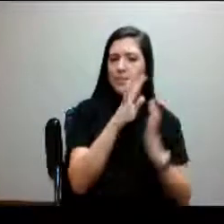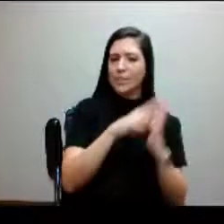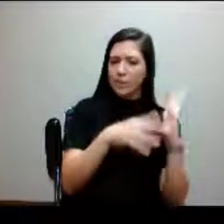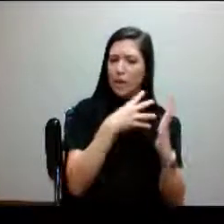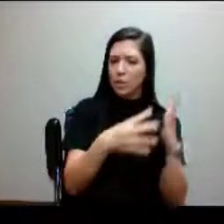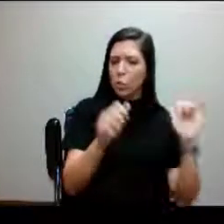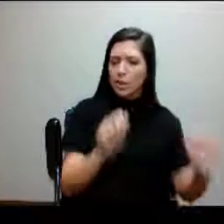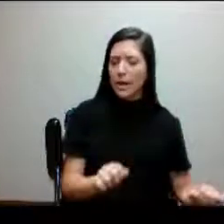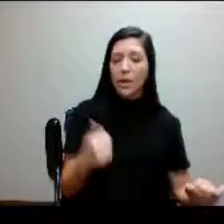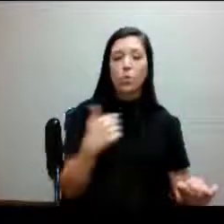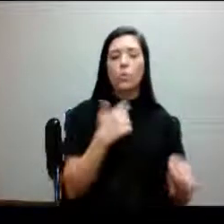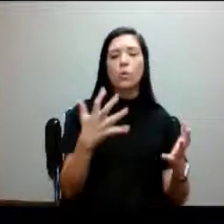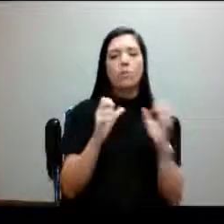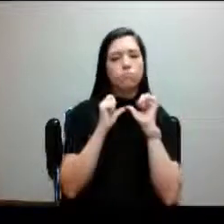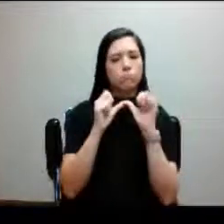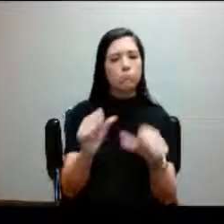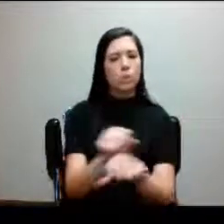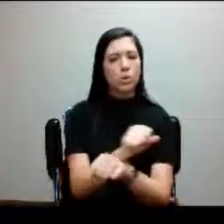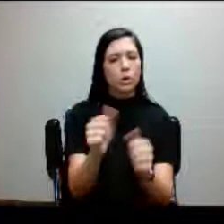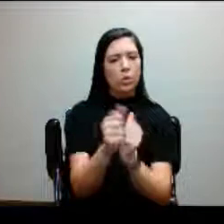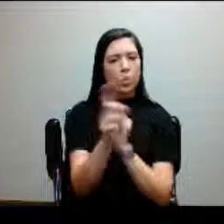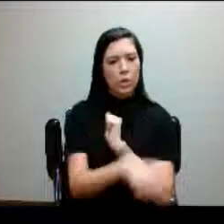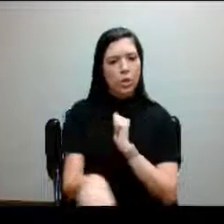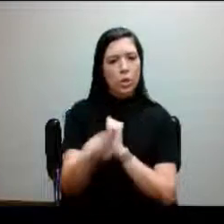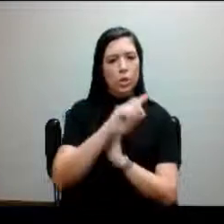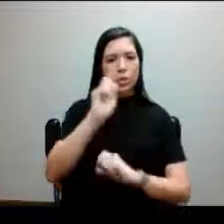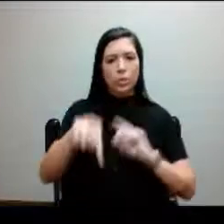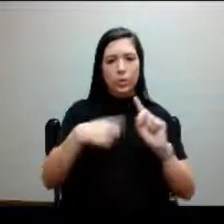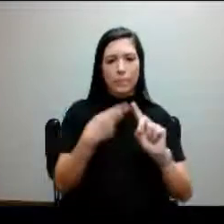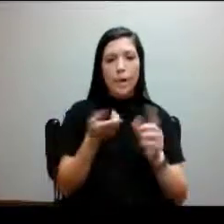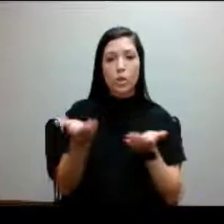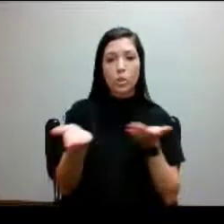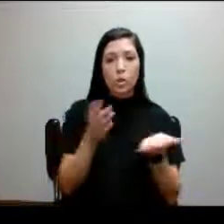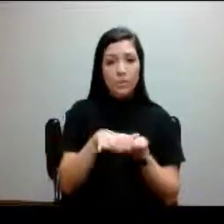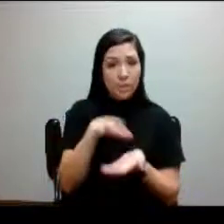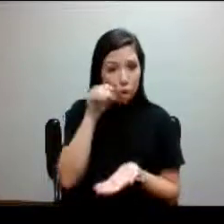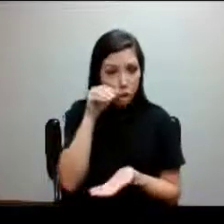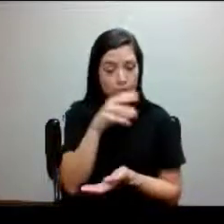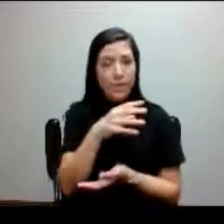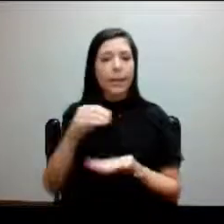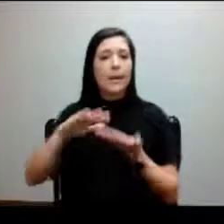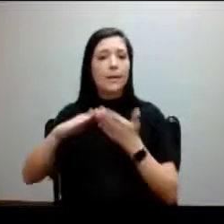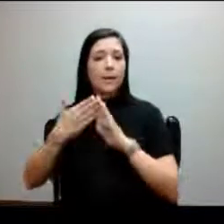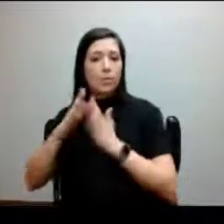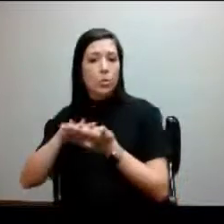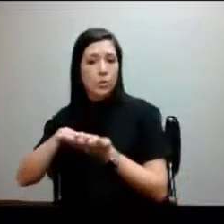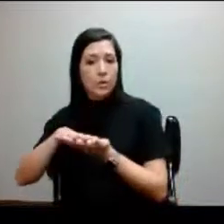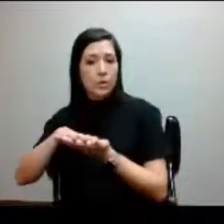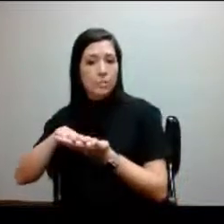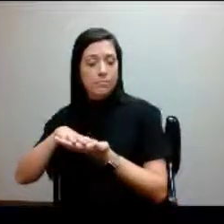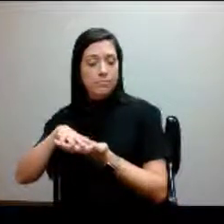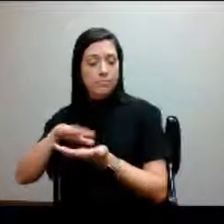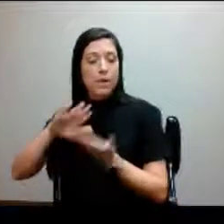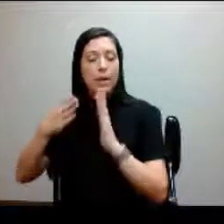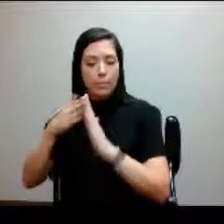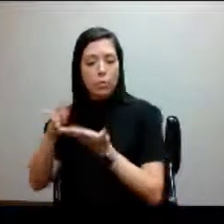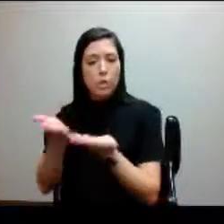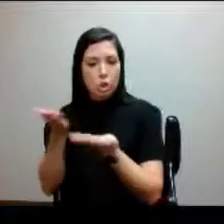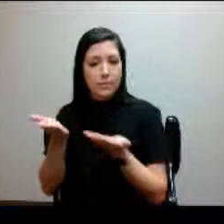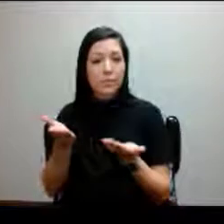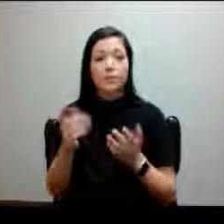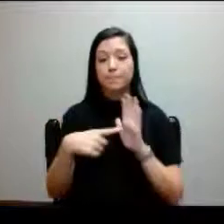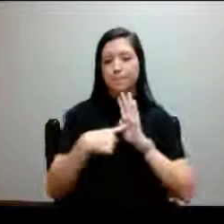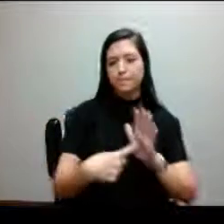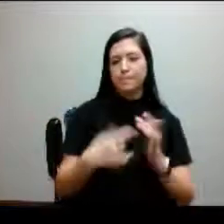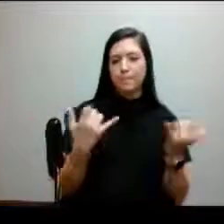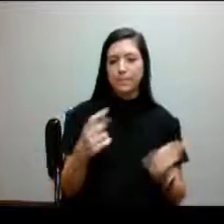continue to work with you on service learning and community service endeavors. Just some highlights very quickly this summer, you'll